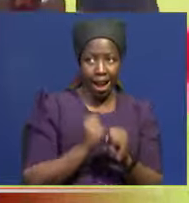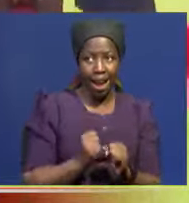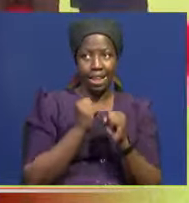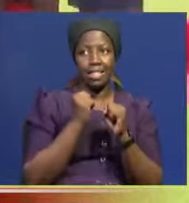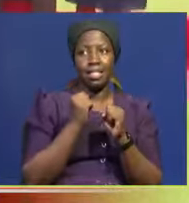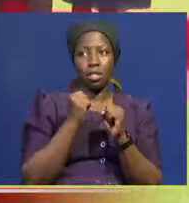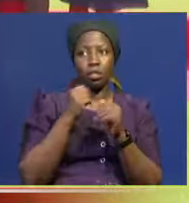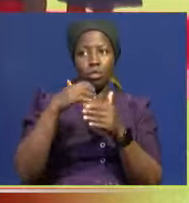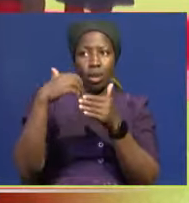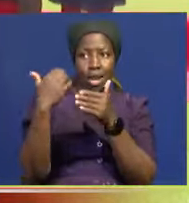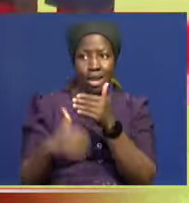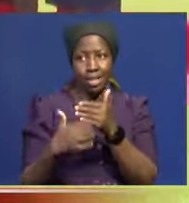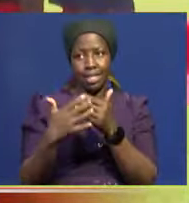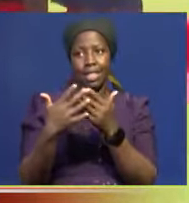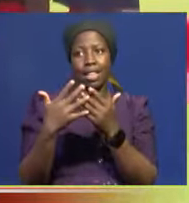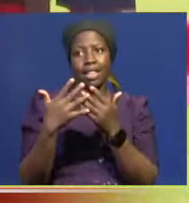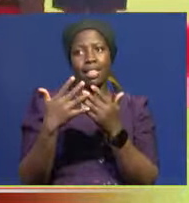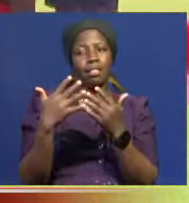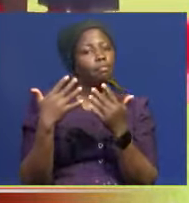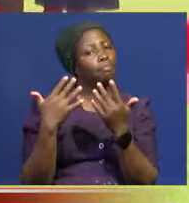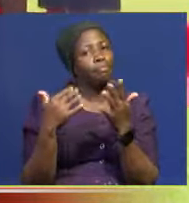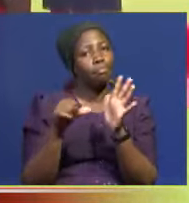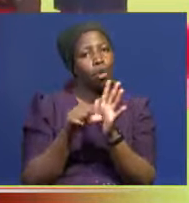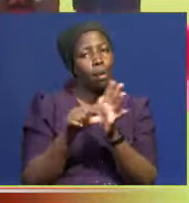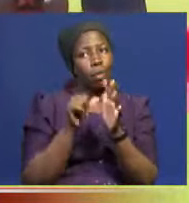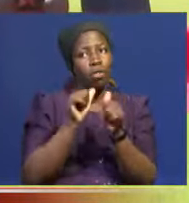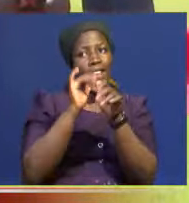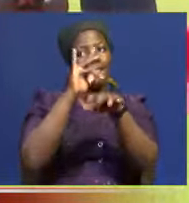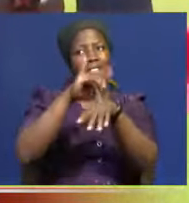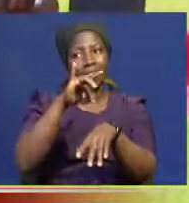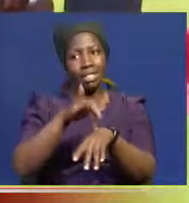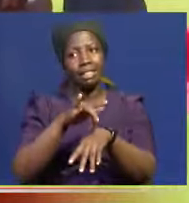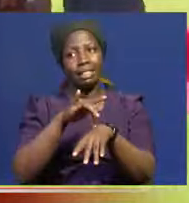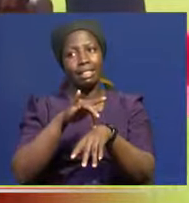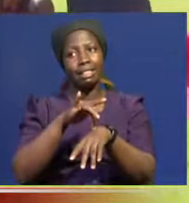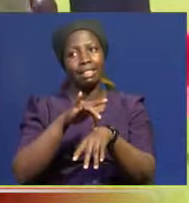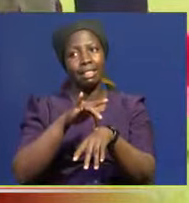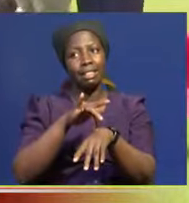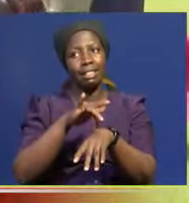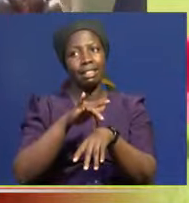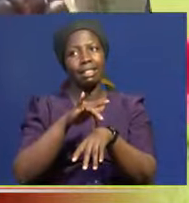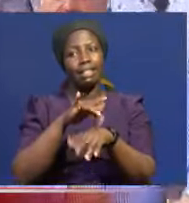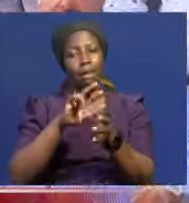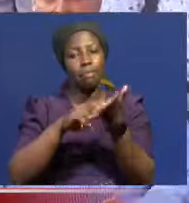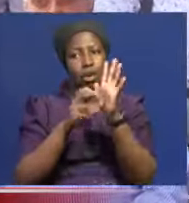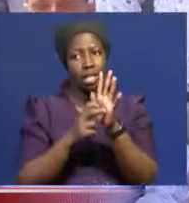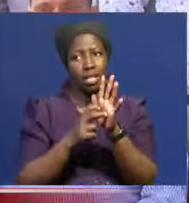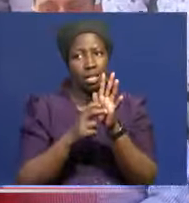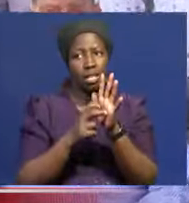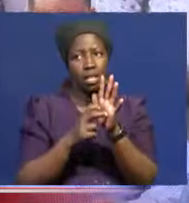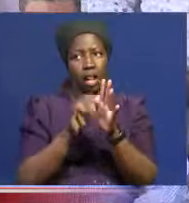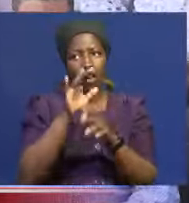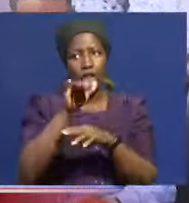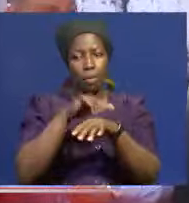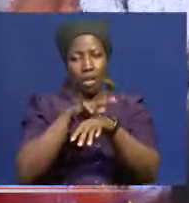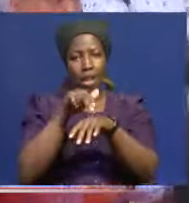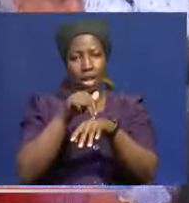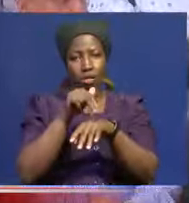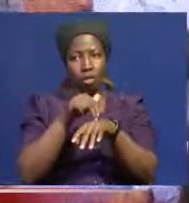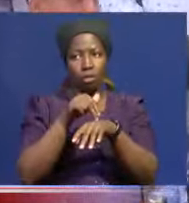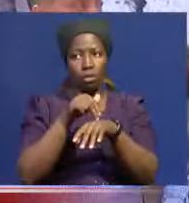urasimu, unawadhiri miradi na yofadhiliwa na washirika wa maendeleo wa taifahili. John Jacob Curia,